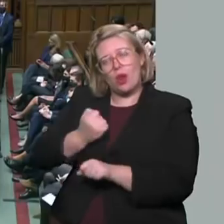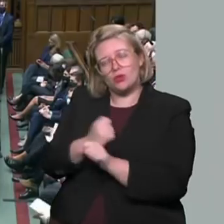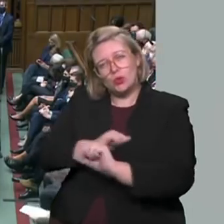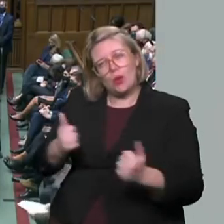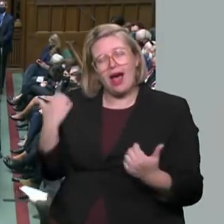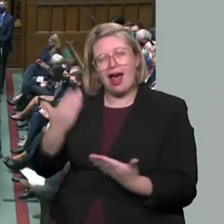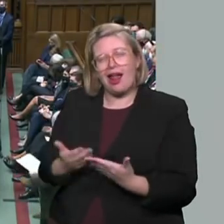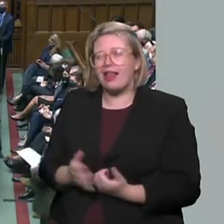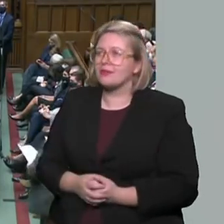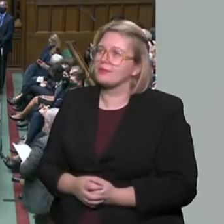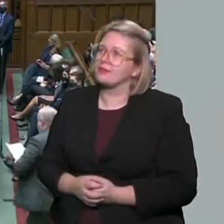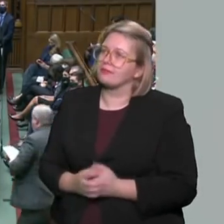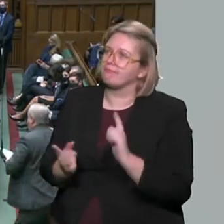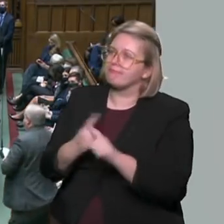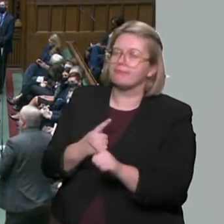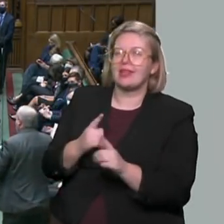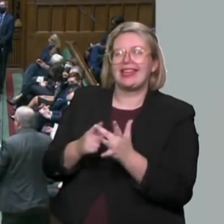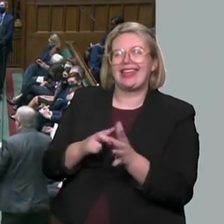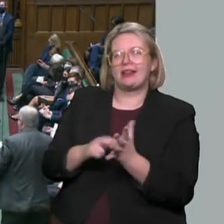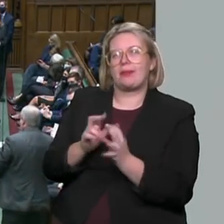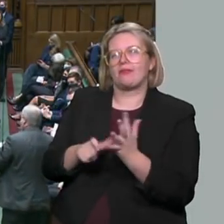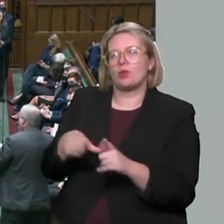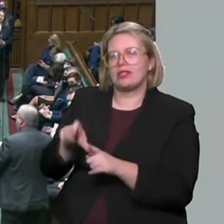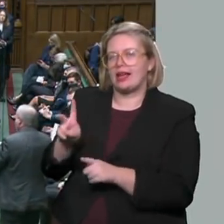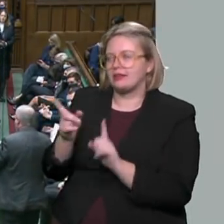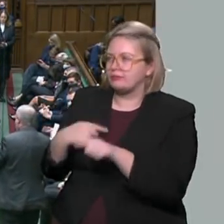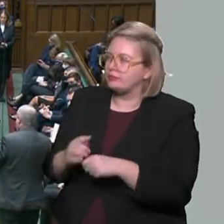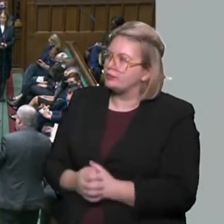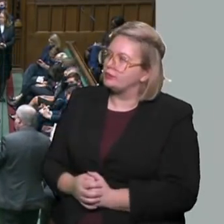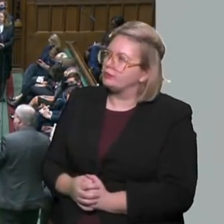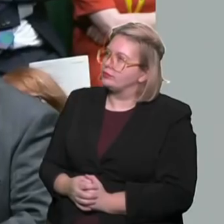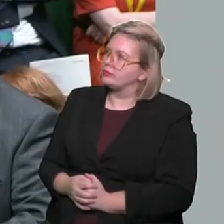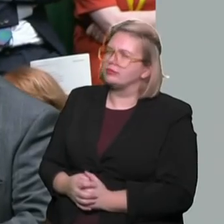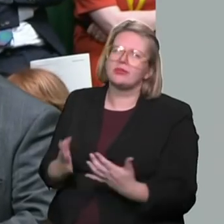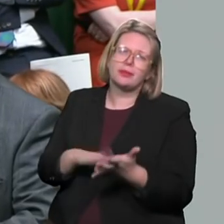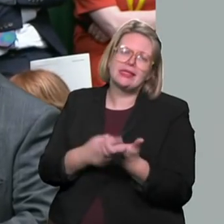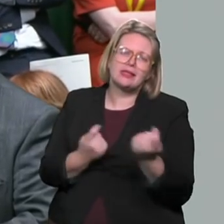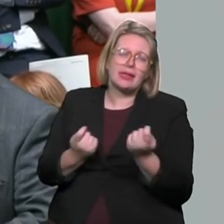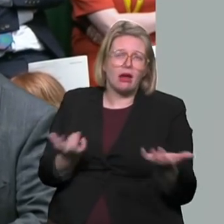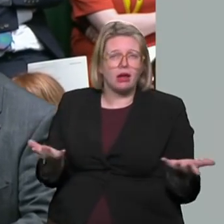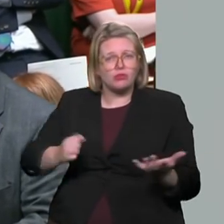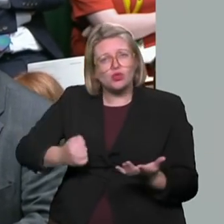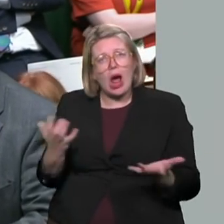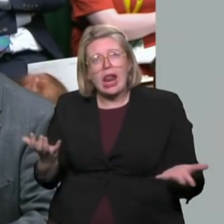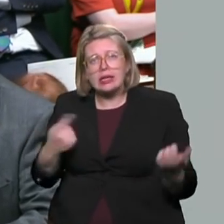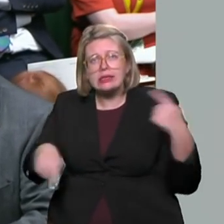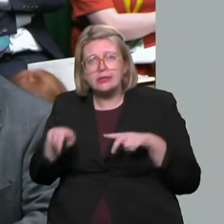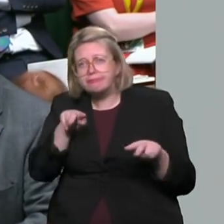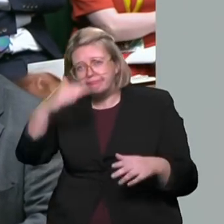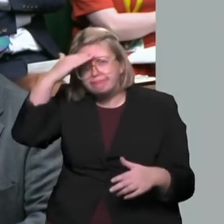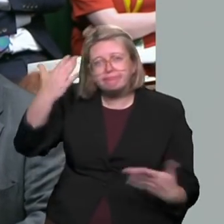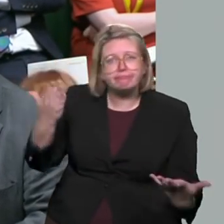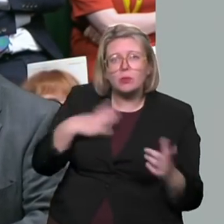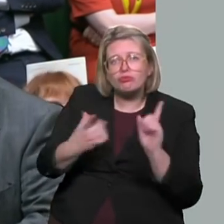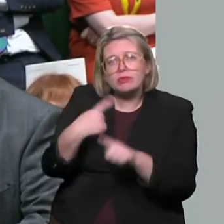Ian Blackford. People across Scotland are looking for answers today, and they are getting none. All they